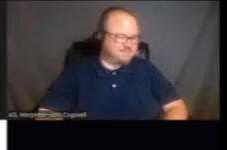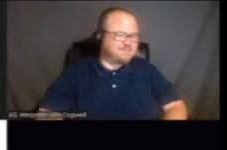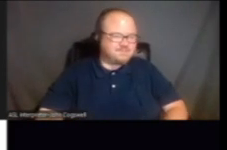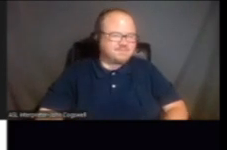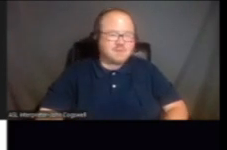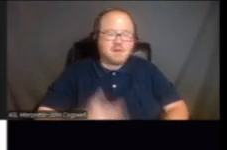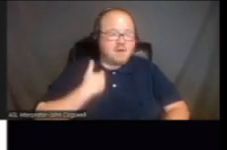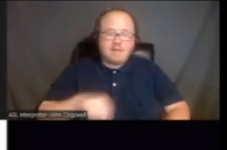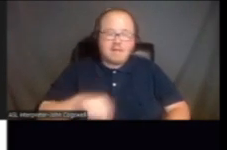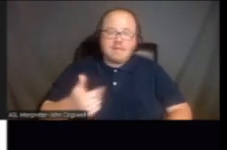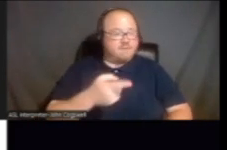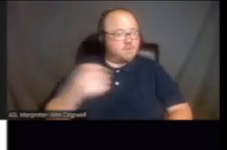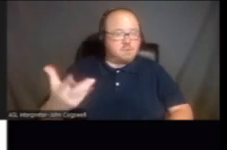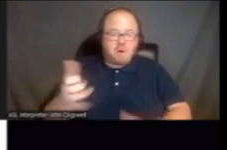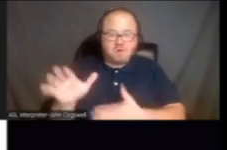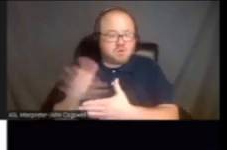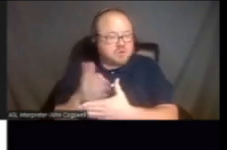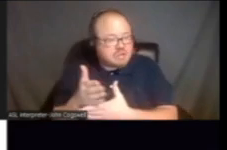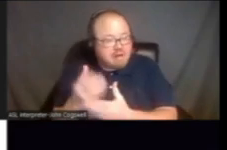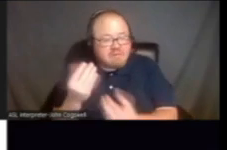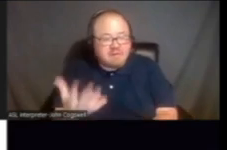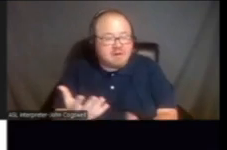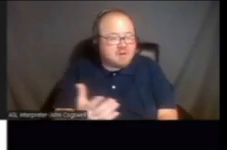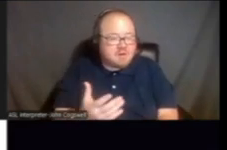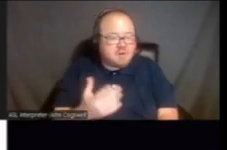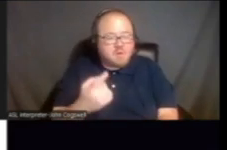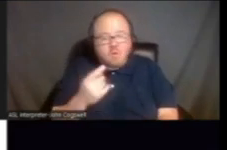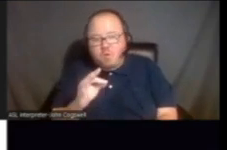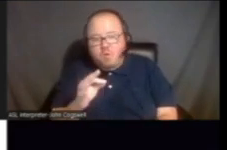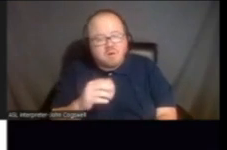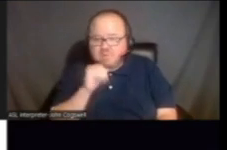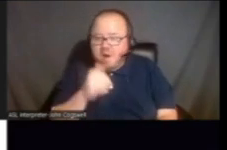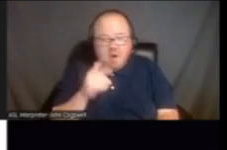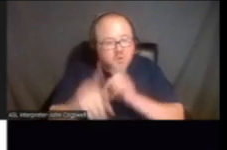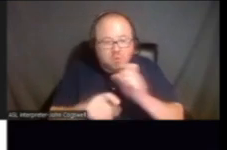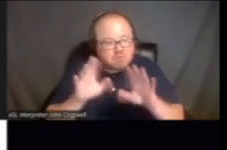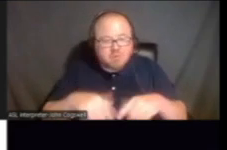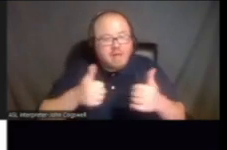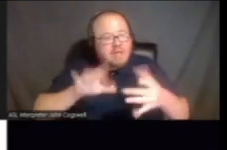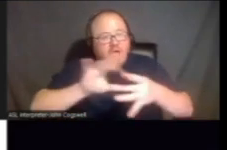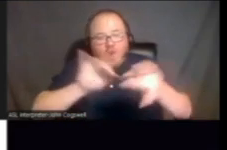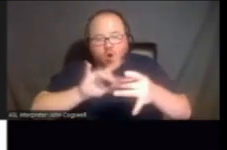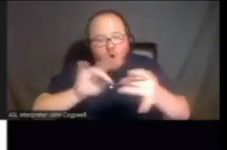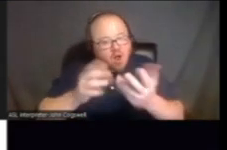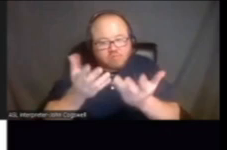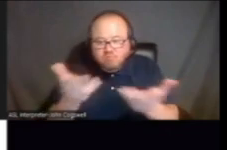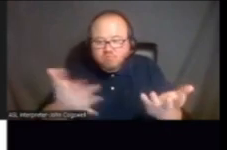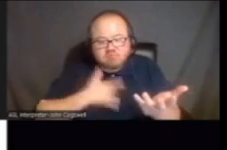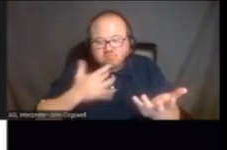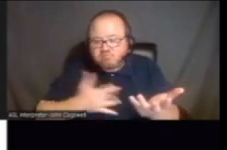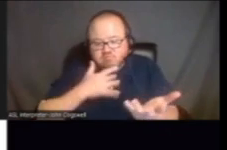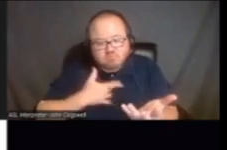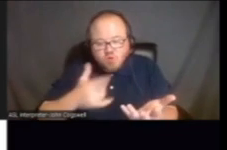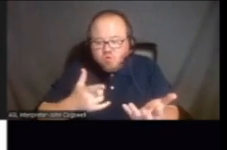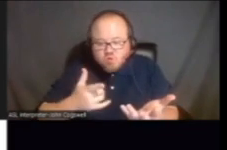Does anyone want to share anything, even if it's not to answer a question, any comments that you want to say or anything that you found that,